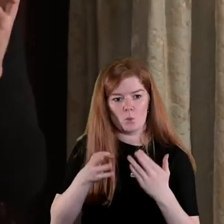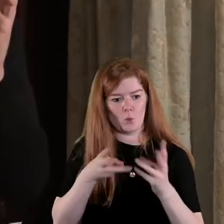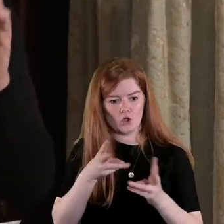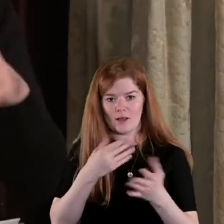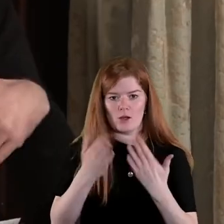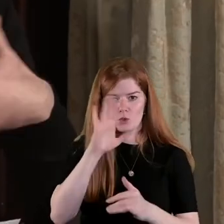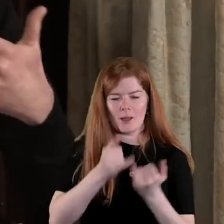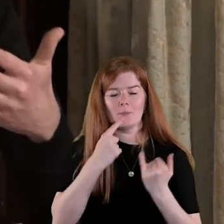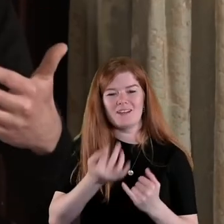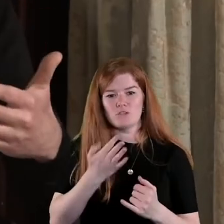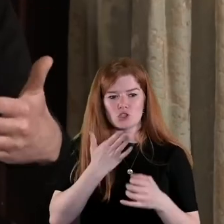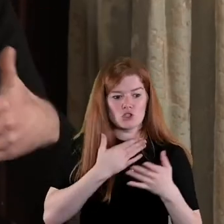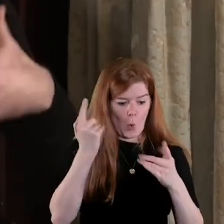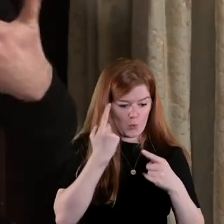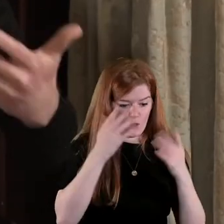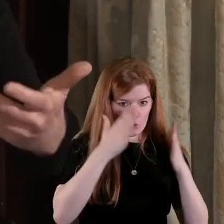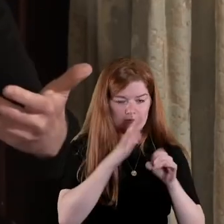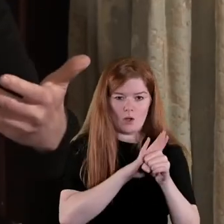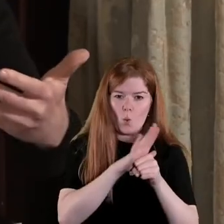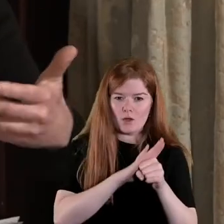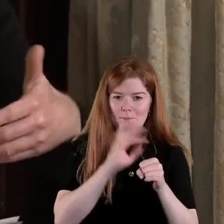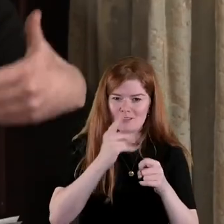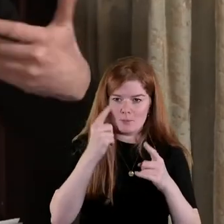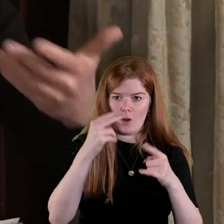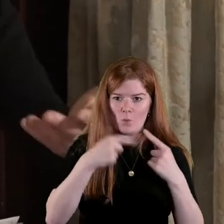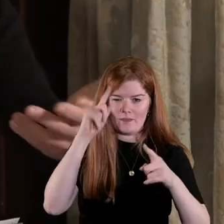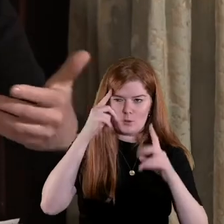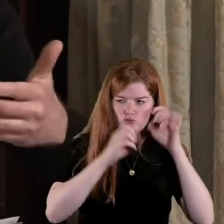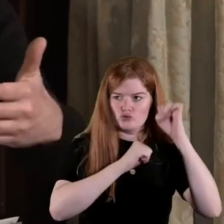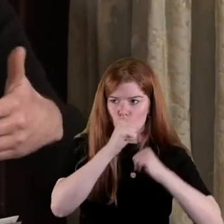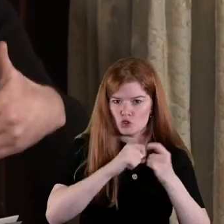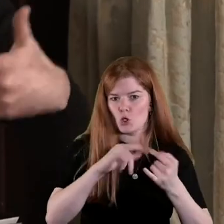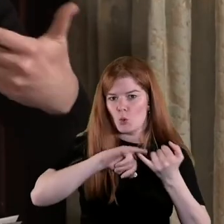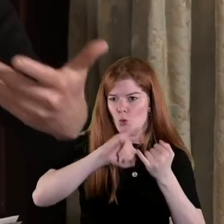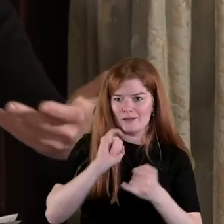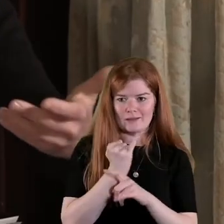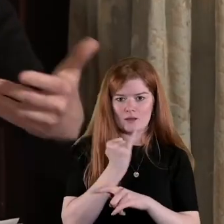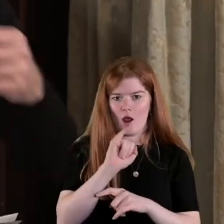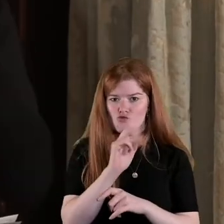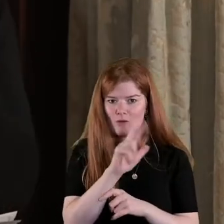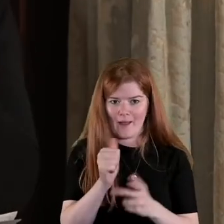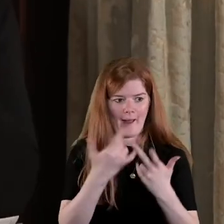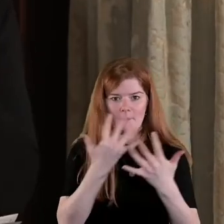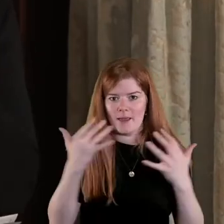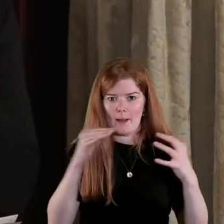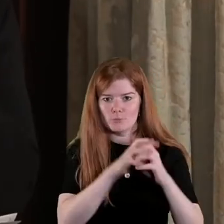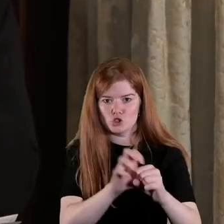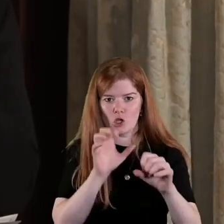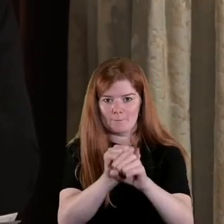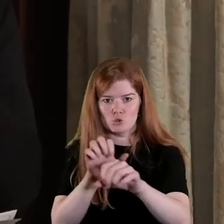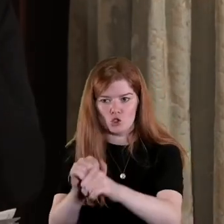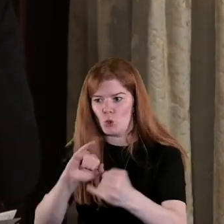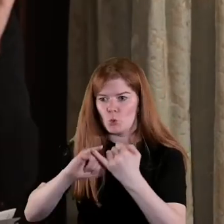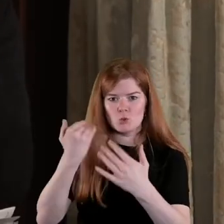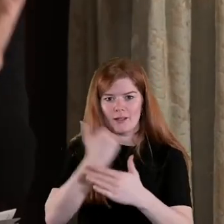just looking at the local you're drawn into thinking about structures who was in the IRA how many ambushes took place who was killed